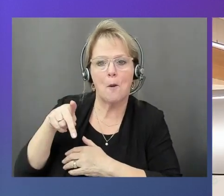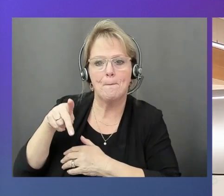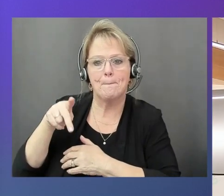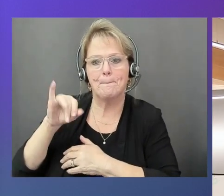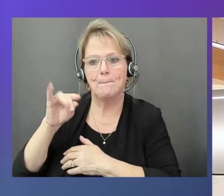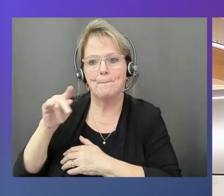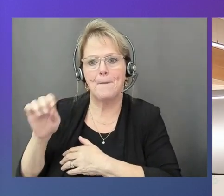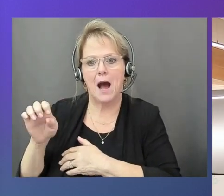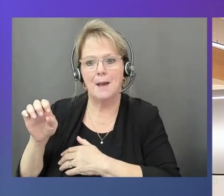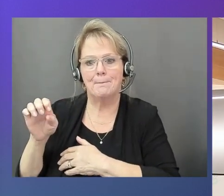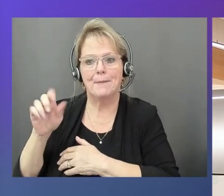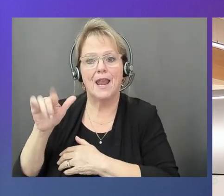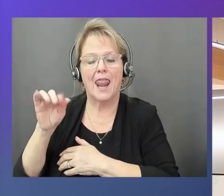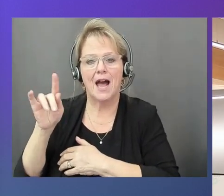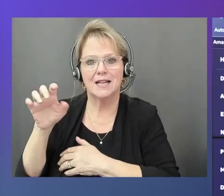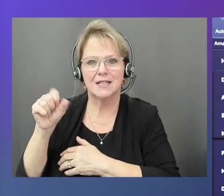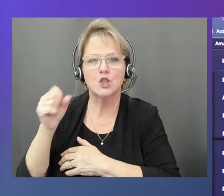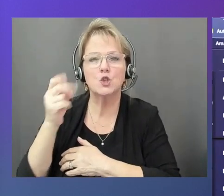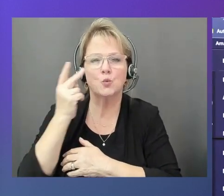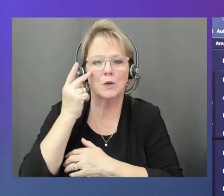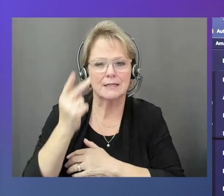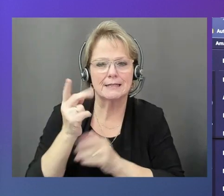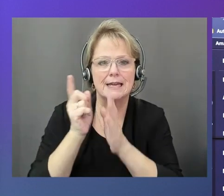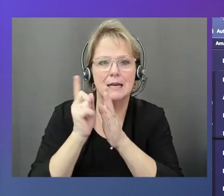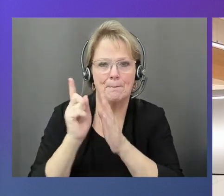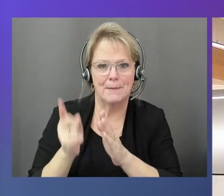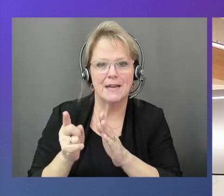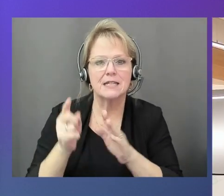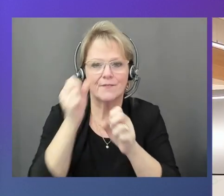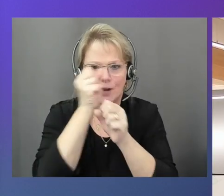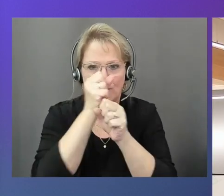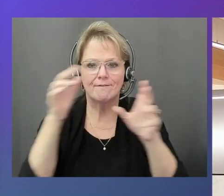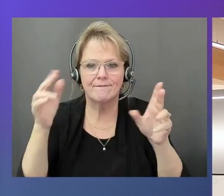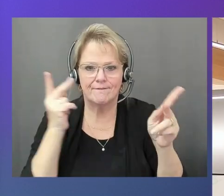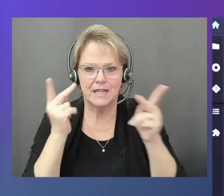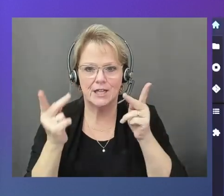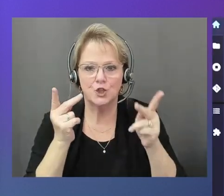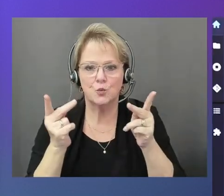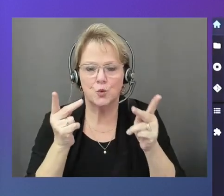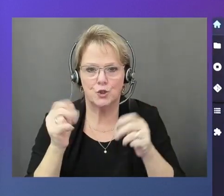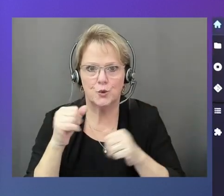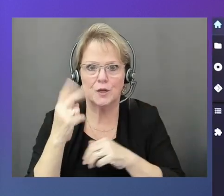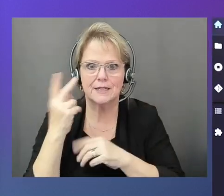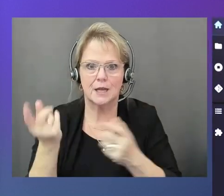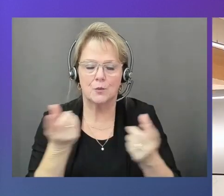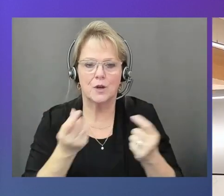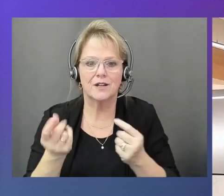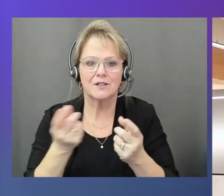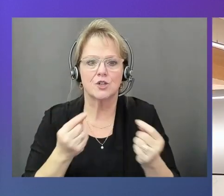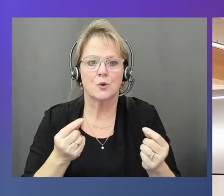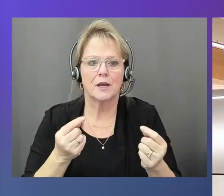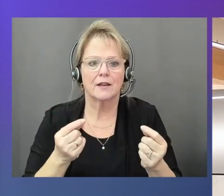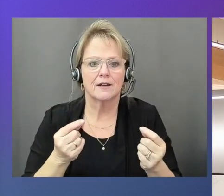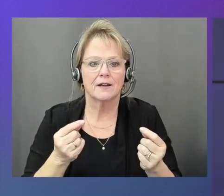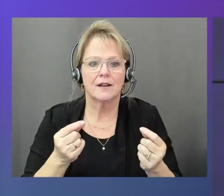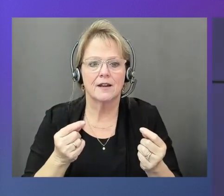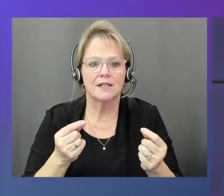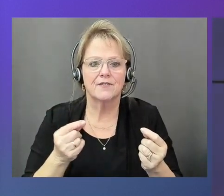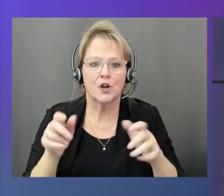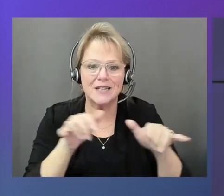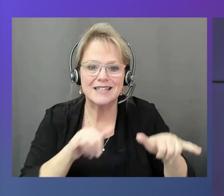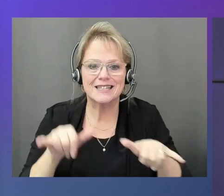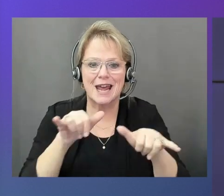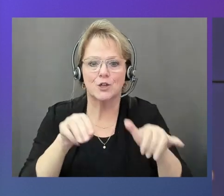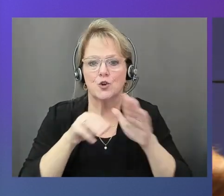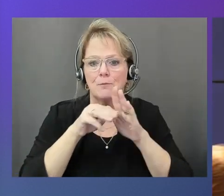you're going to see in a minute. It's very visual what the pipeline is doing. So it's a very standard model that we're deploying. So the idea is that you want